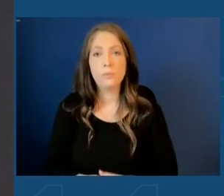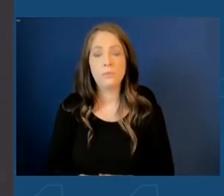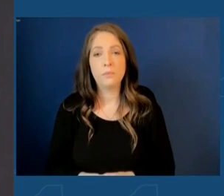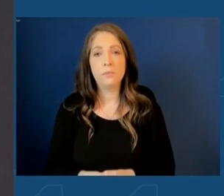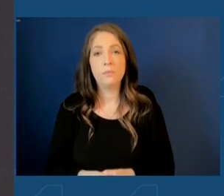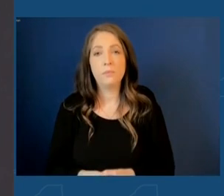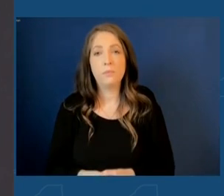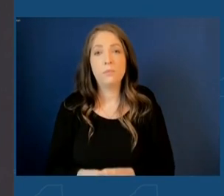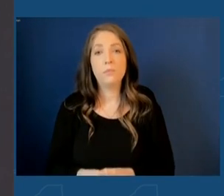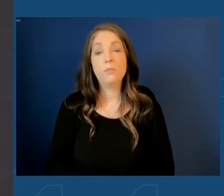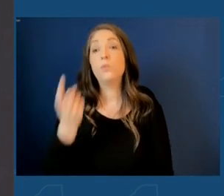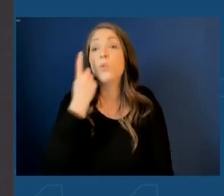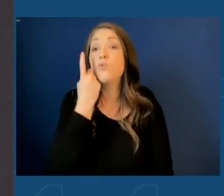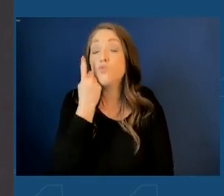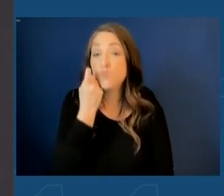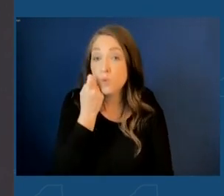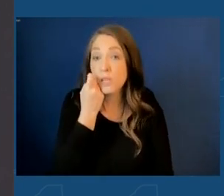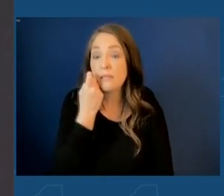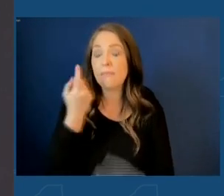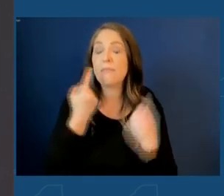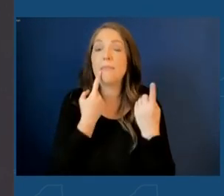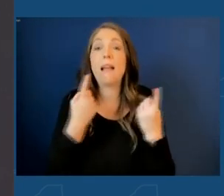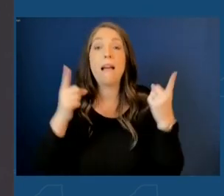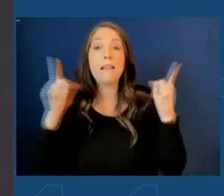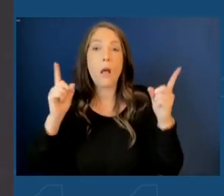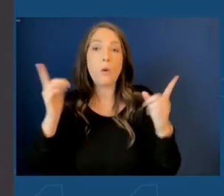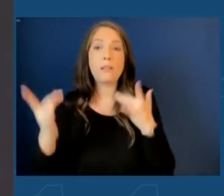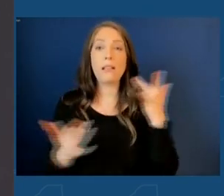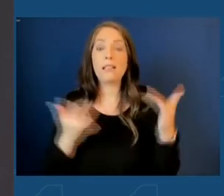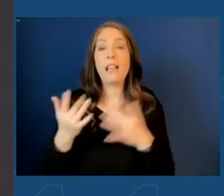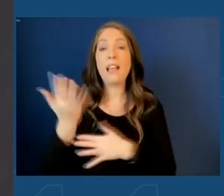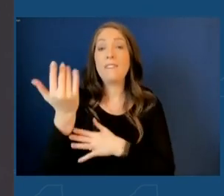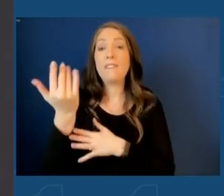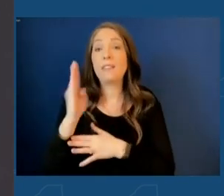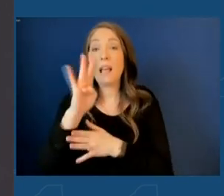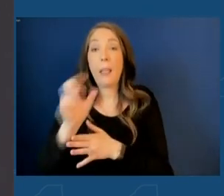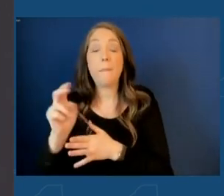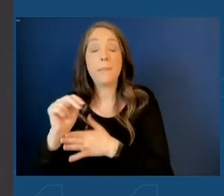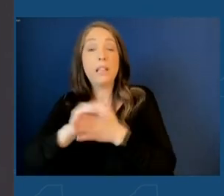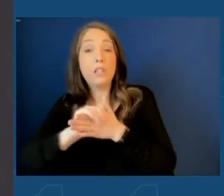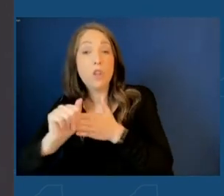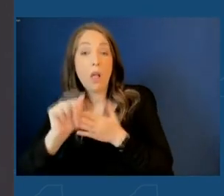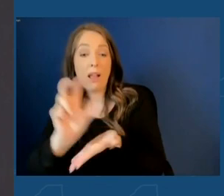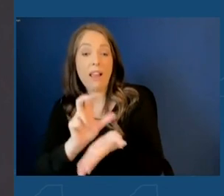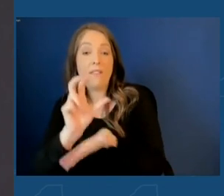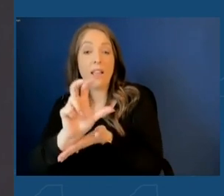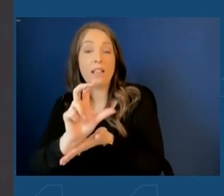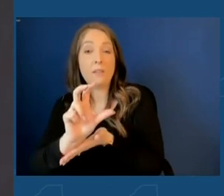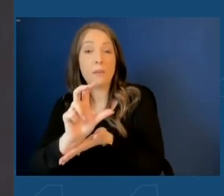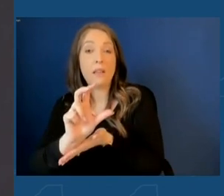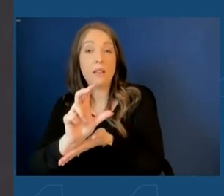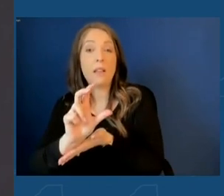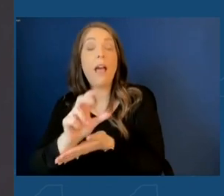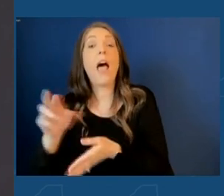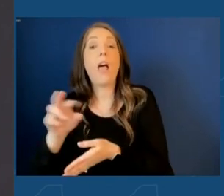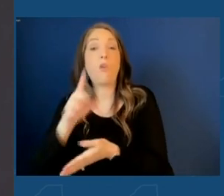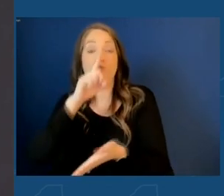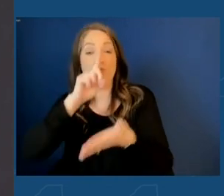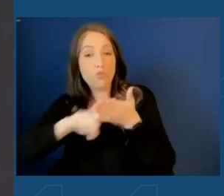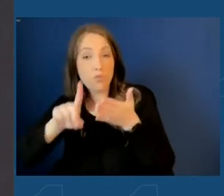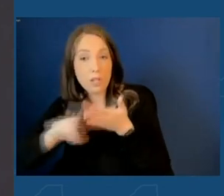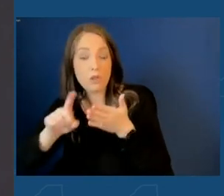Recently, we announced an exciting $15 billion investment at our leading-edge R&D fab